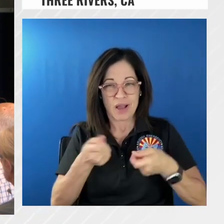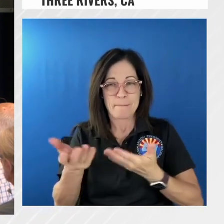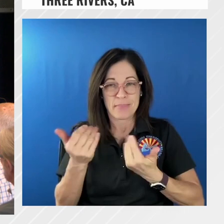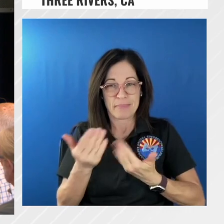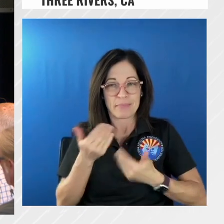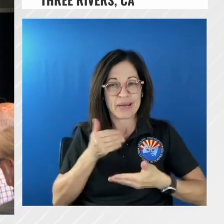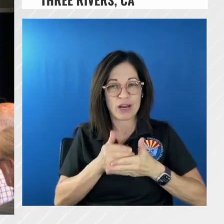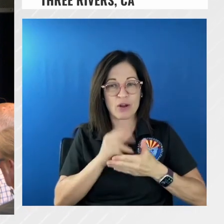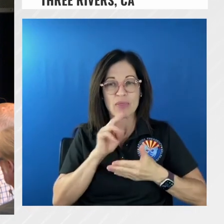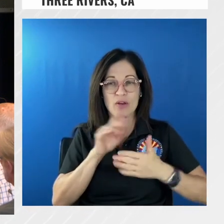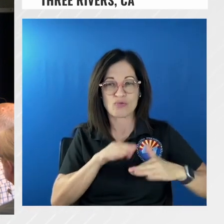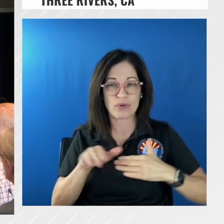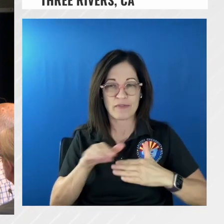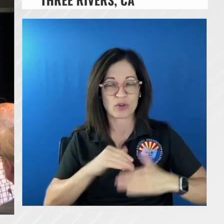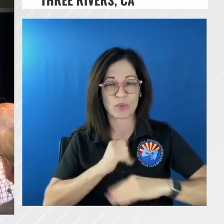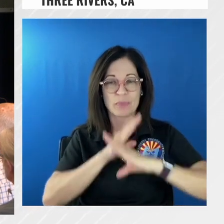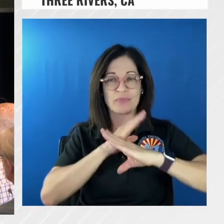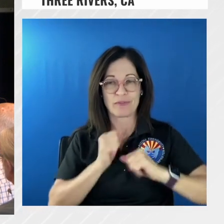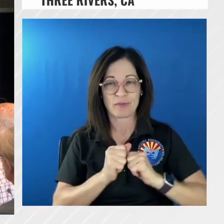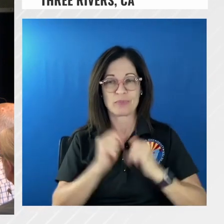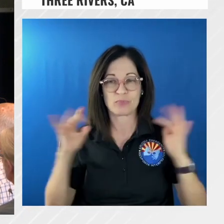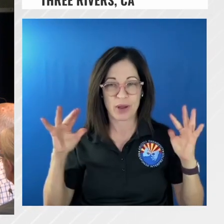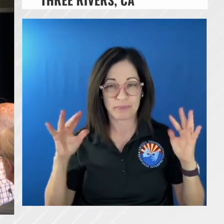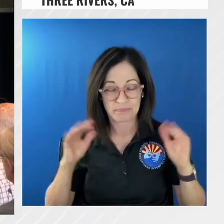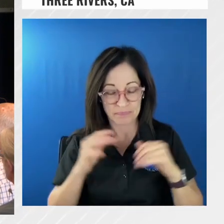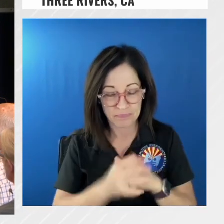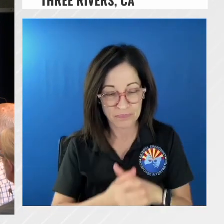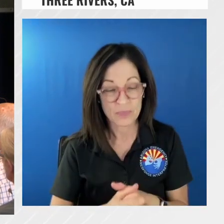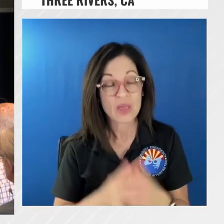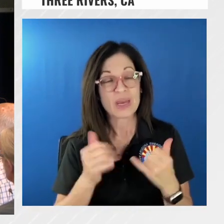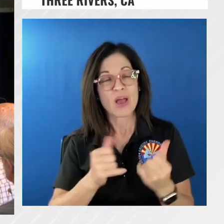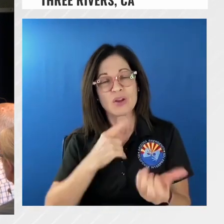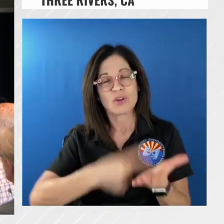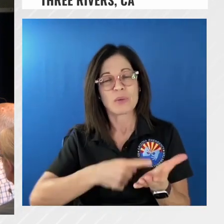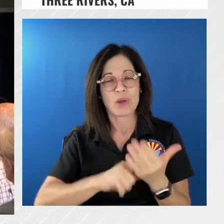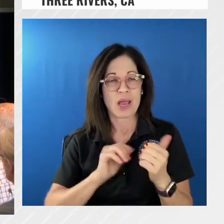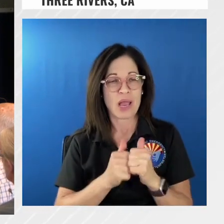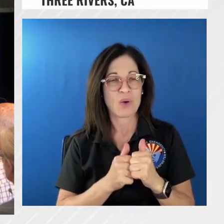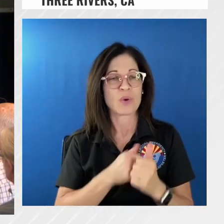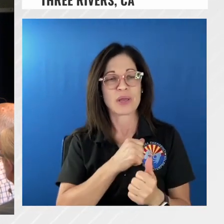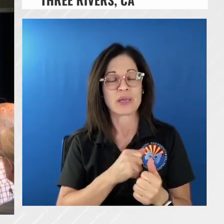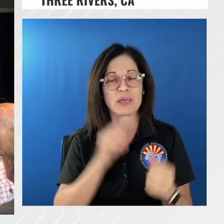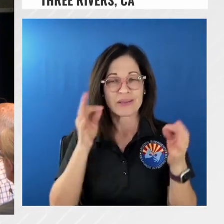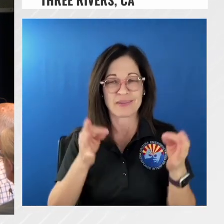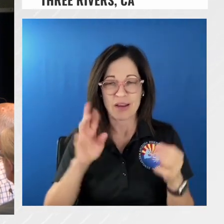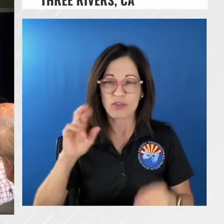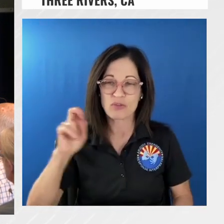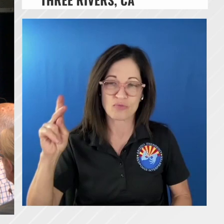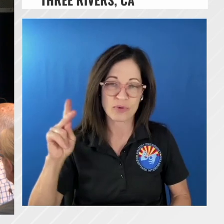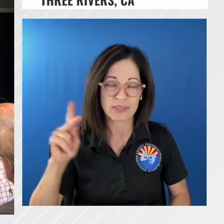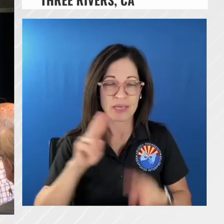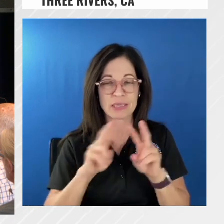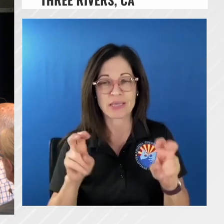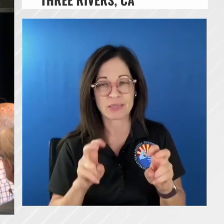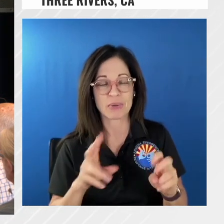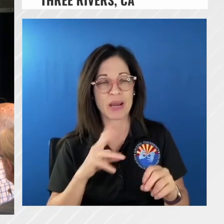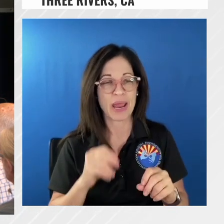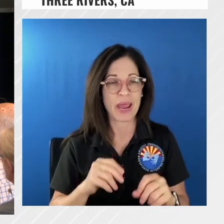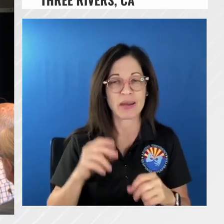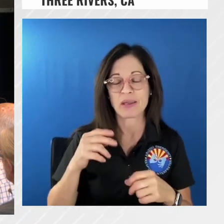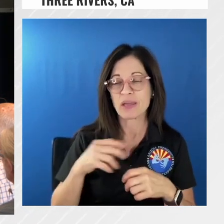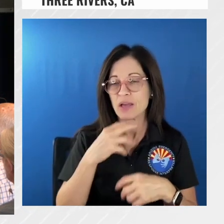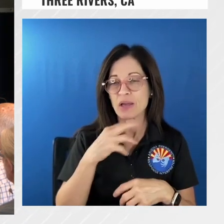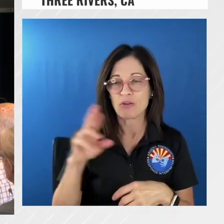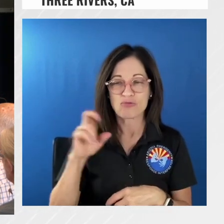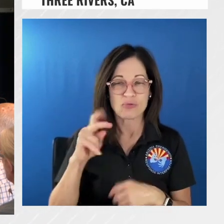so just i did want to talk about uh how we get to the uh risk assessment and what where you know where the values at risk are so we have a thing called incident strategic